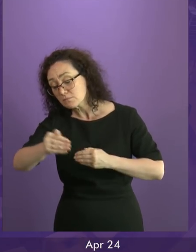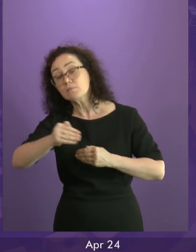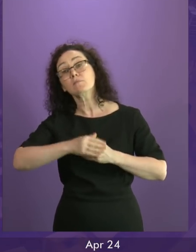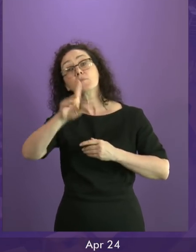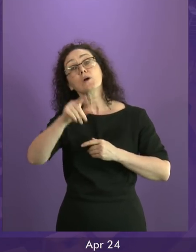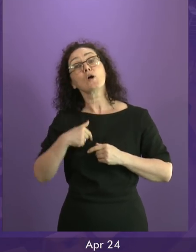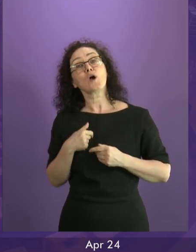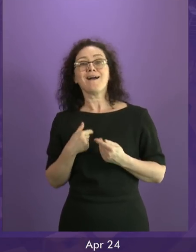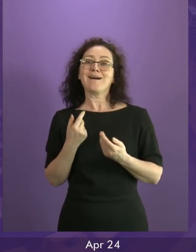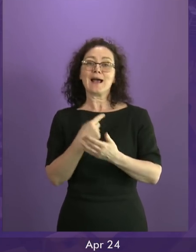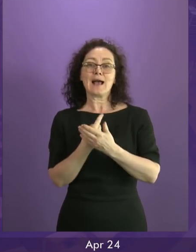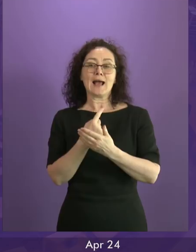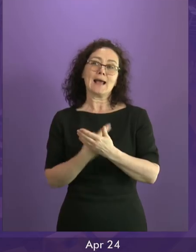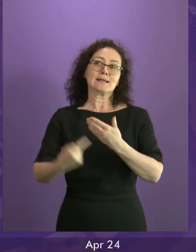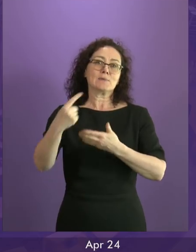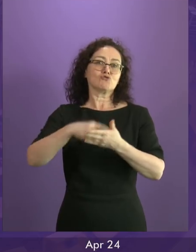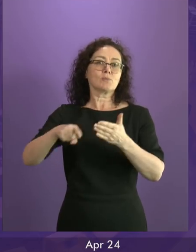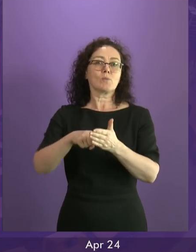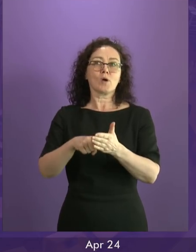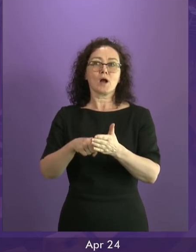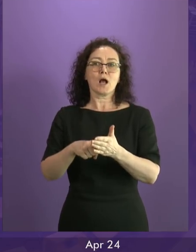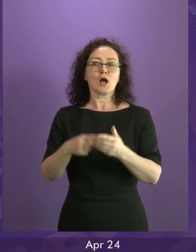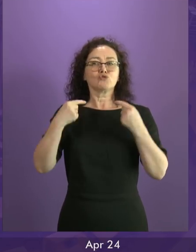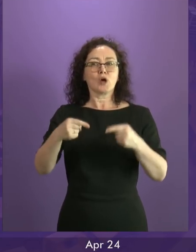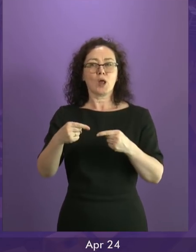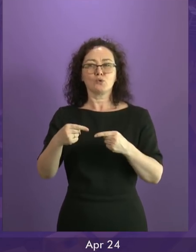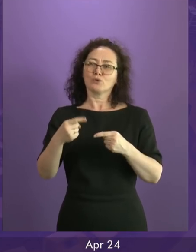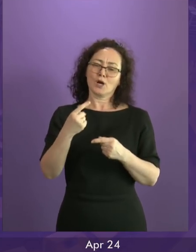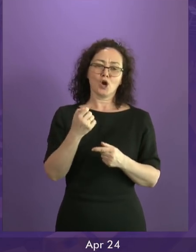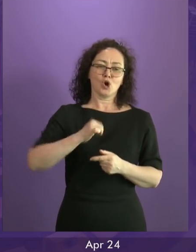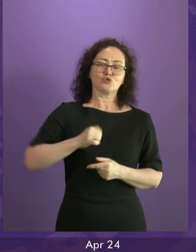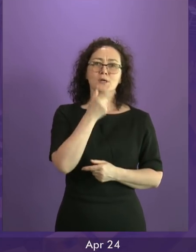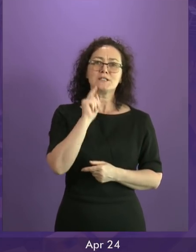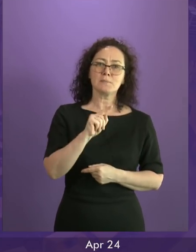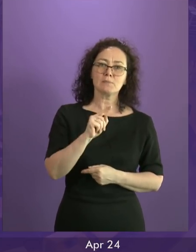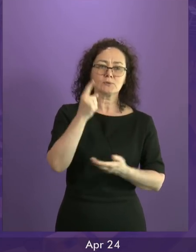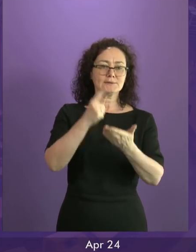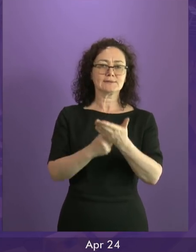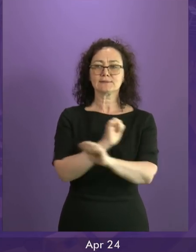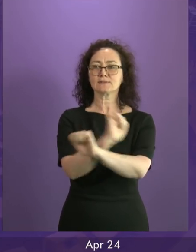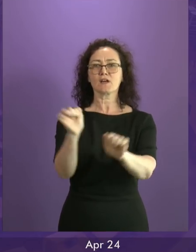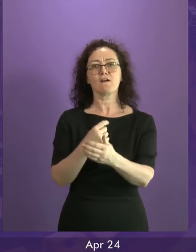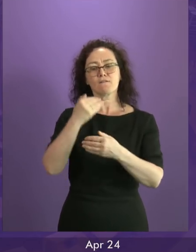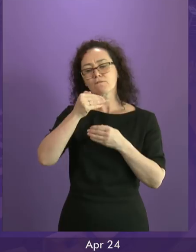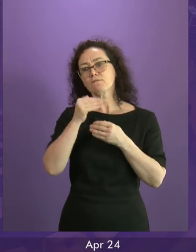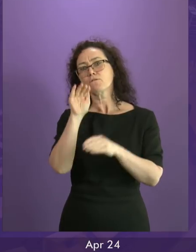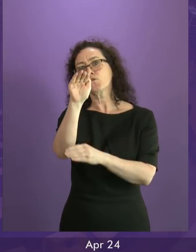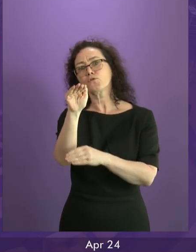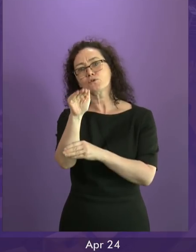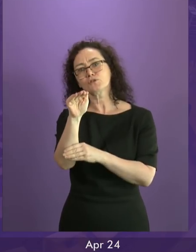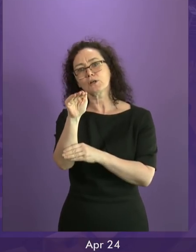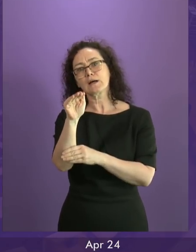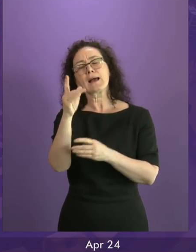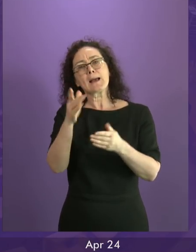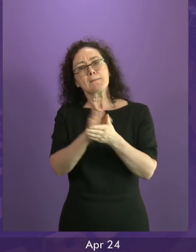order to keep our options open. And shouldn't that be just what any sensible and reasonable government of any